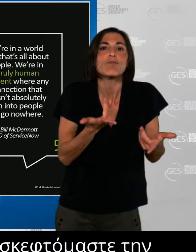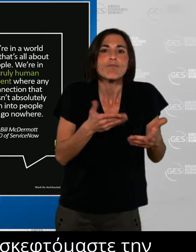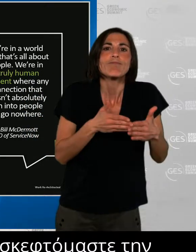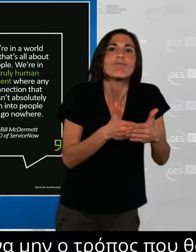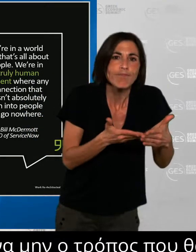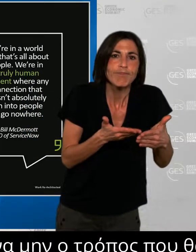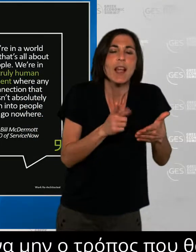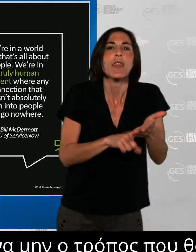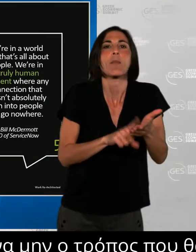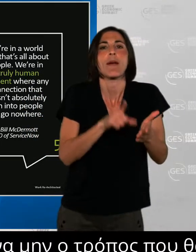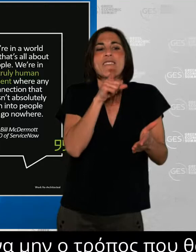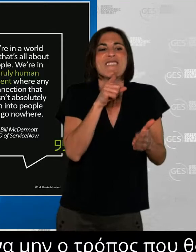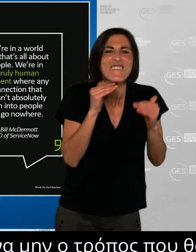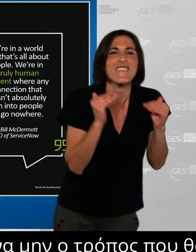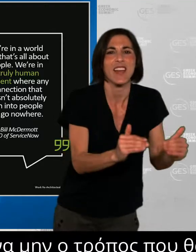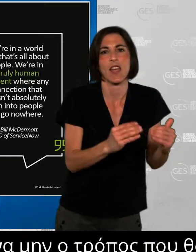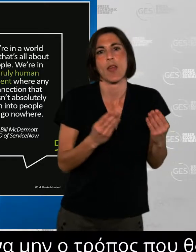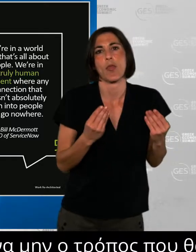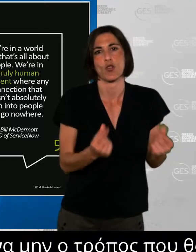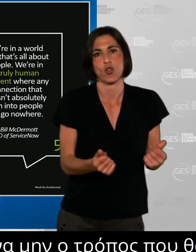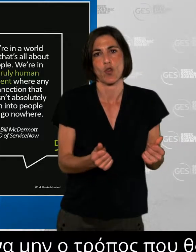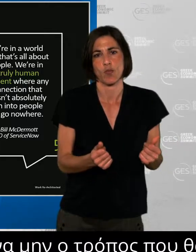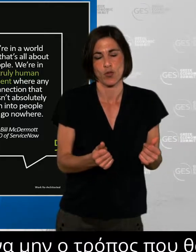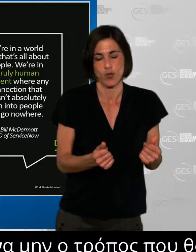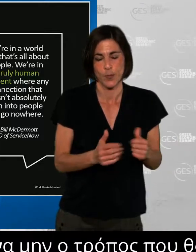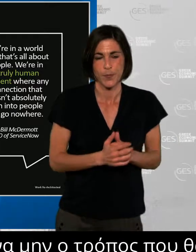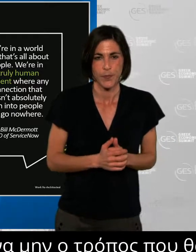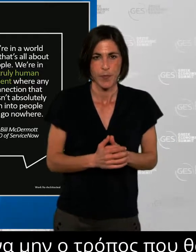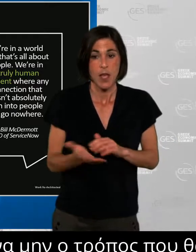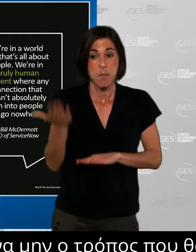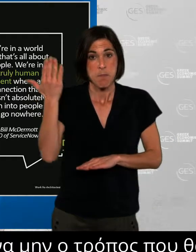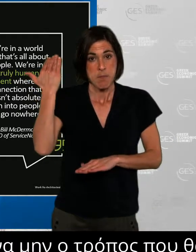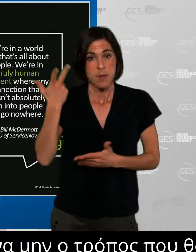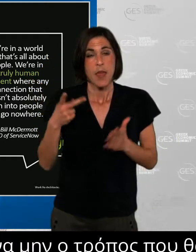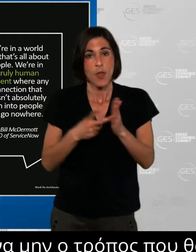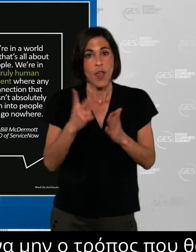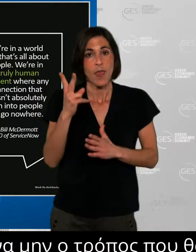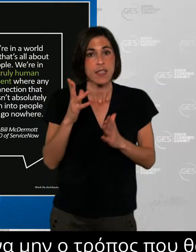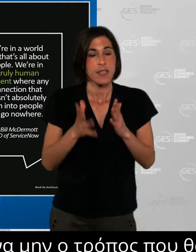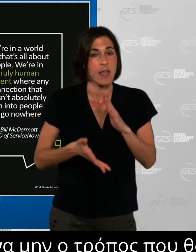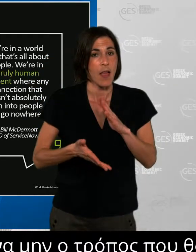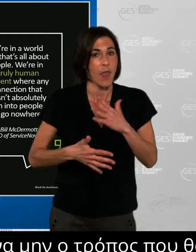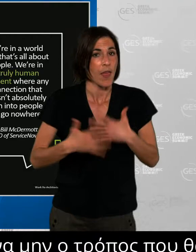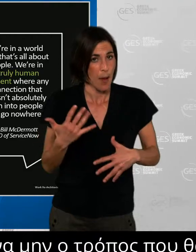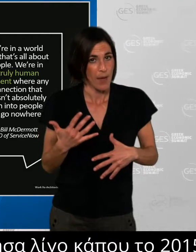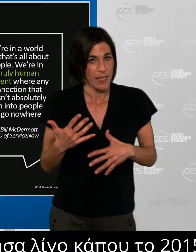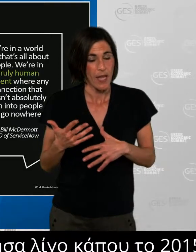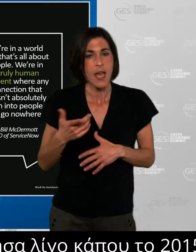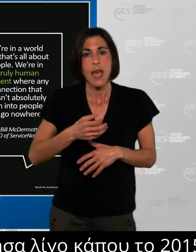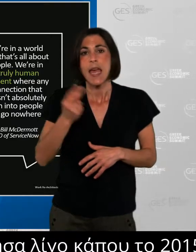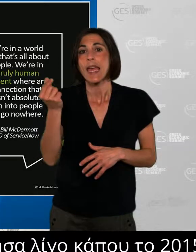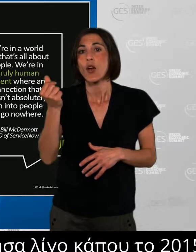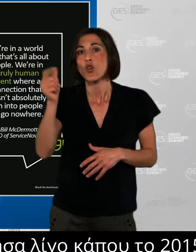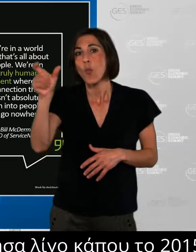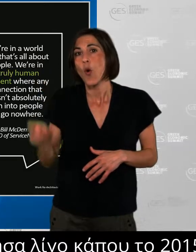in 2015 about how the automation that was taking place in the workplace today was akin to Taylorism from